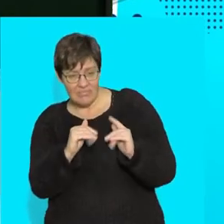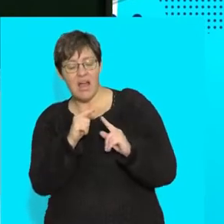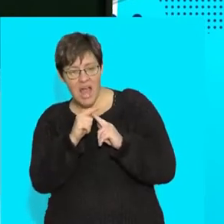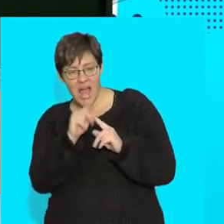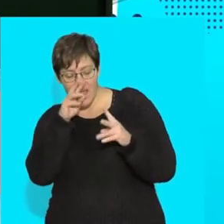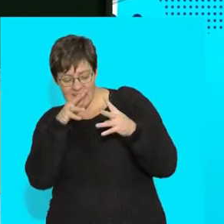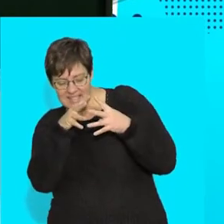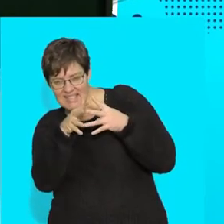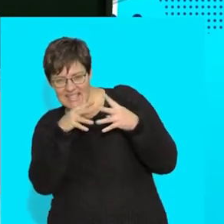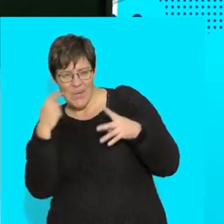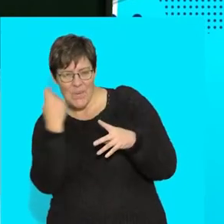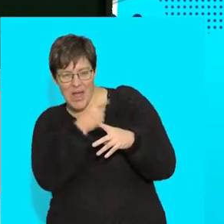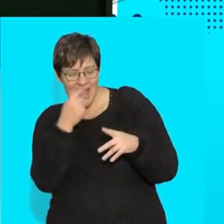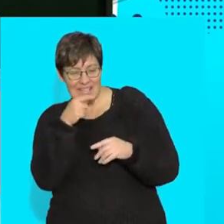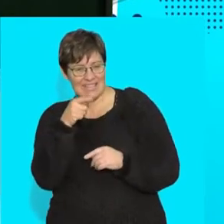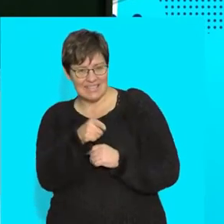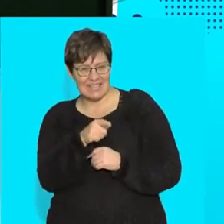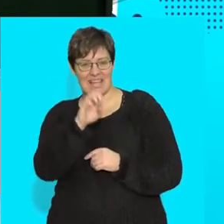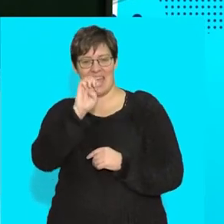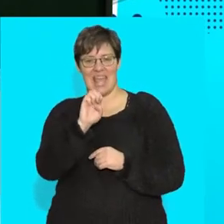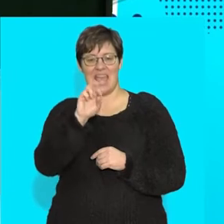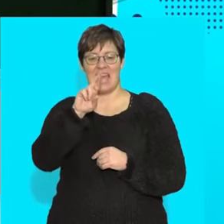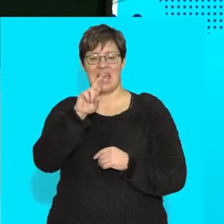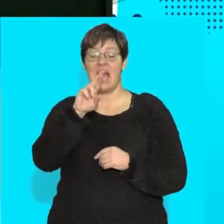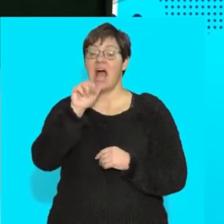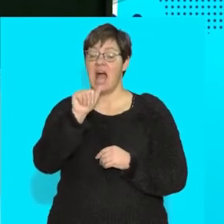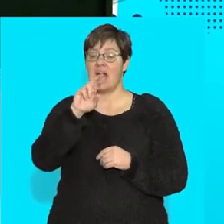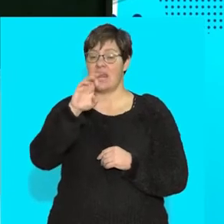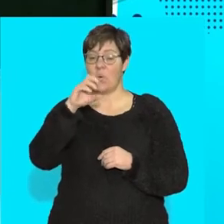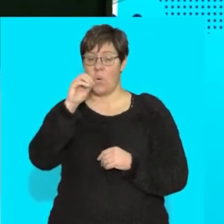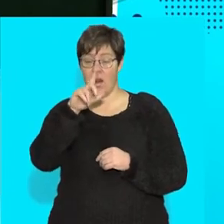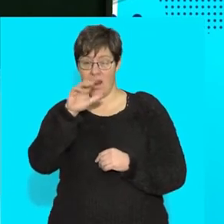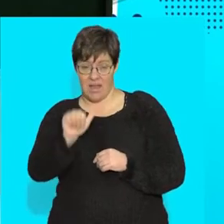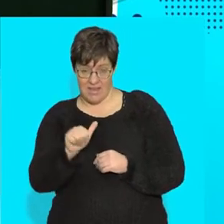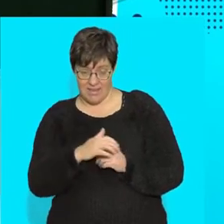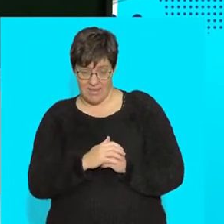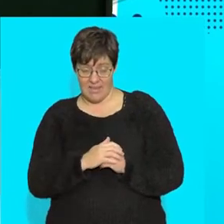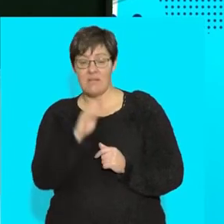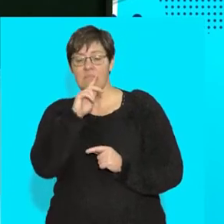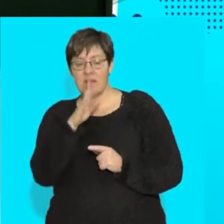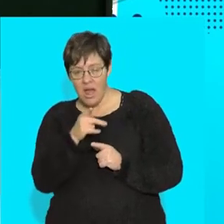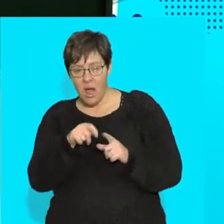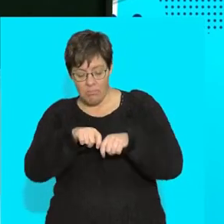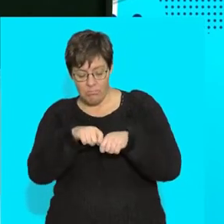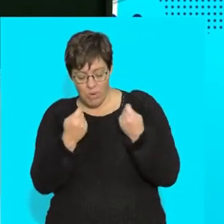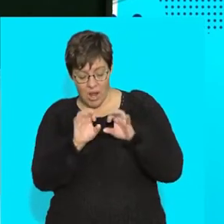nice little see-through white layer. That is areola connective tissue. And when I break the bone, all